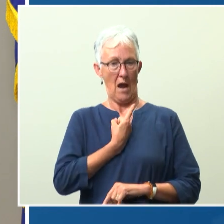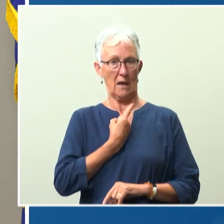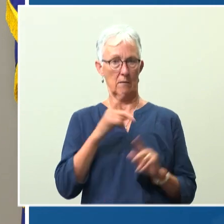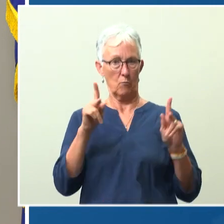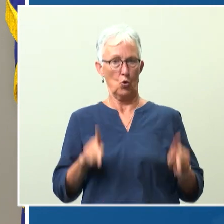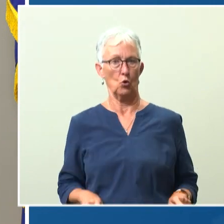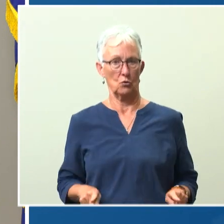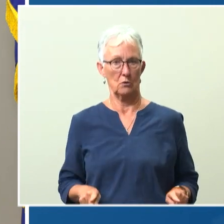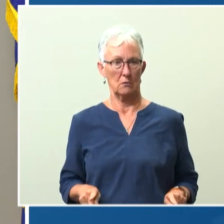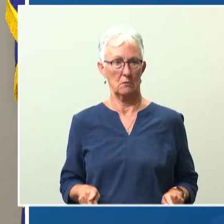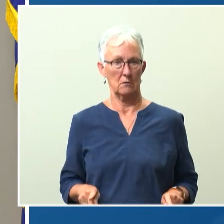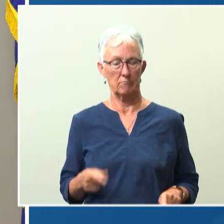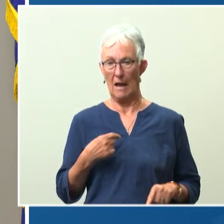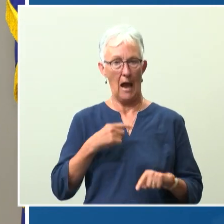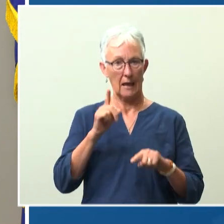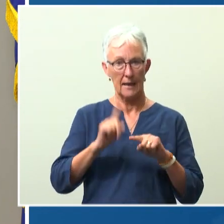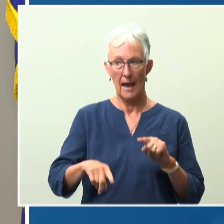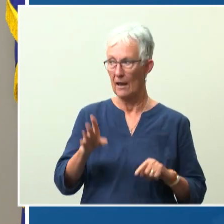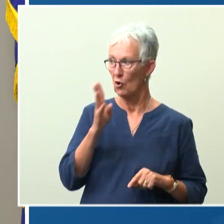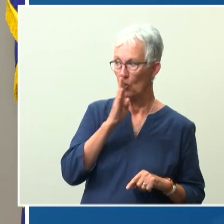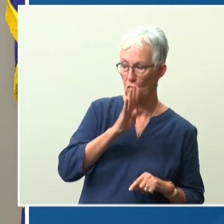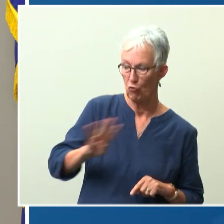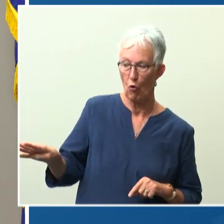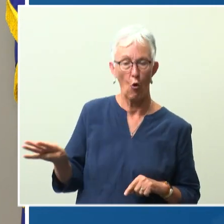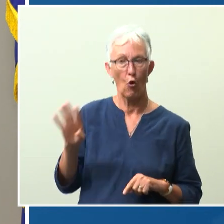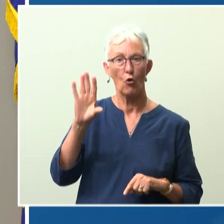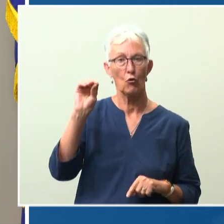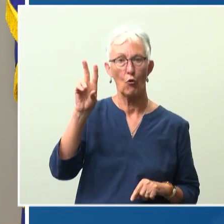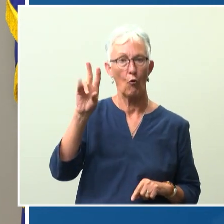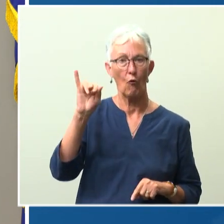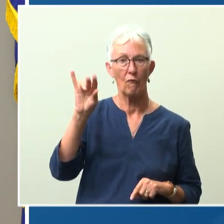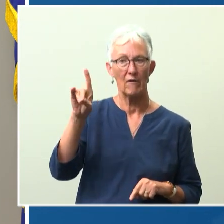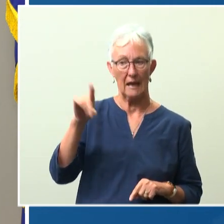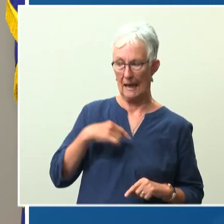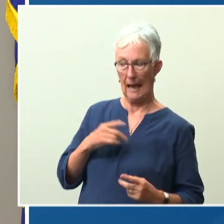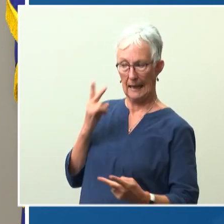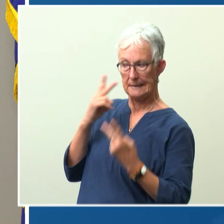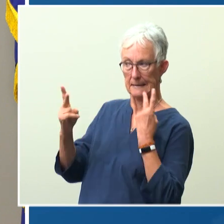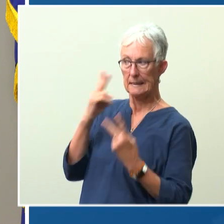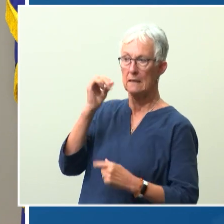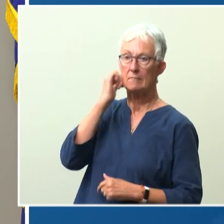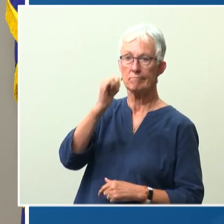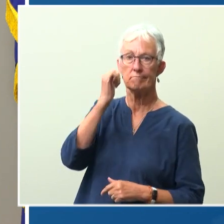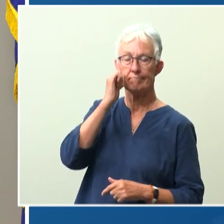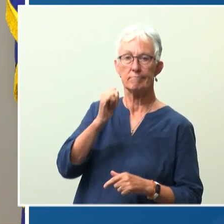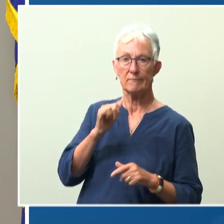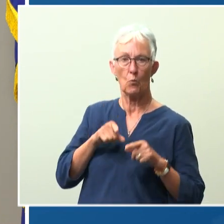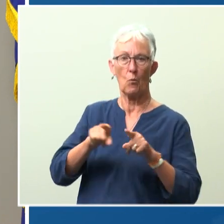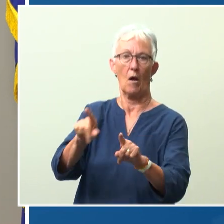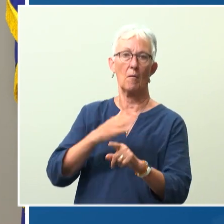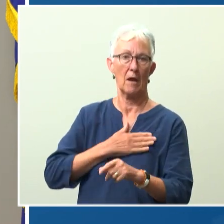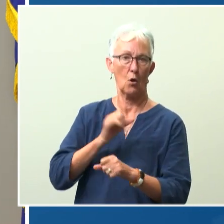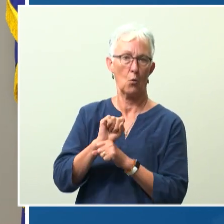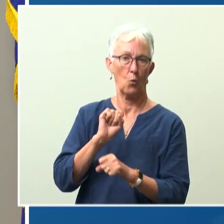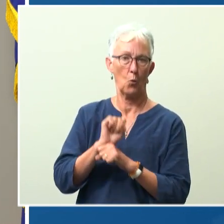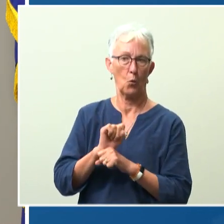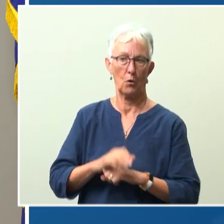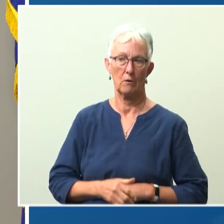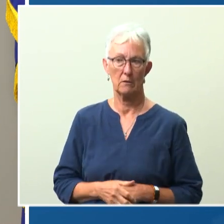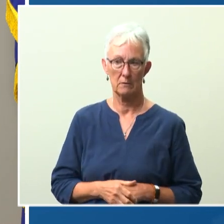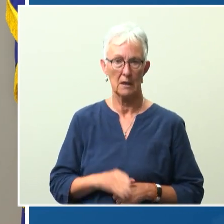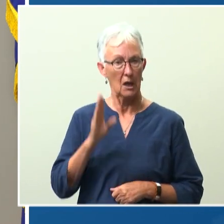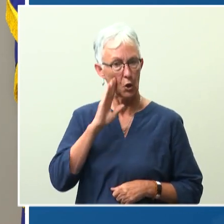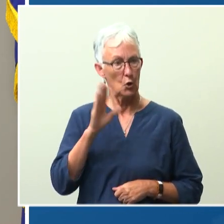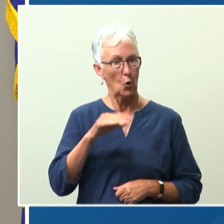it is not an option for me. I understand that we are all trying to do what's right. And what's right